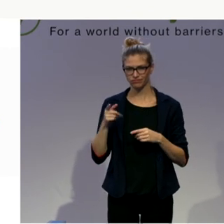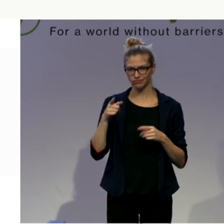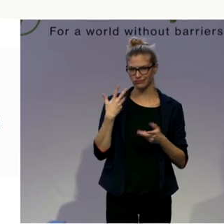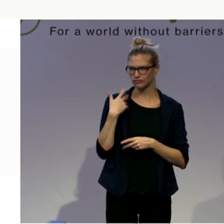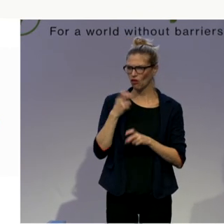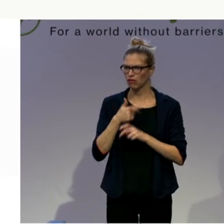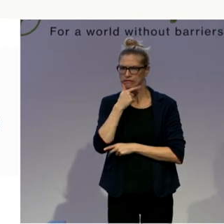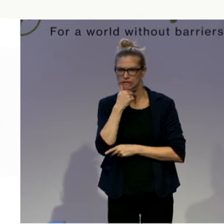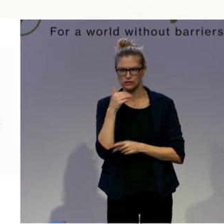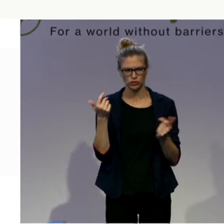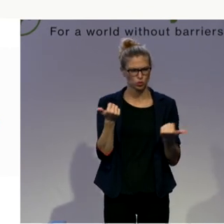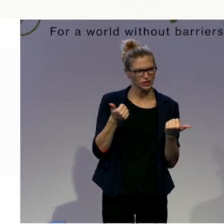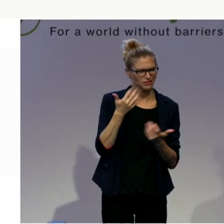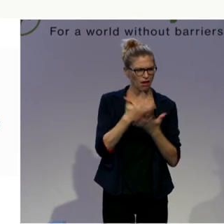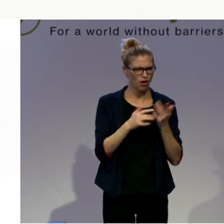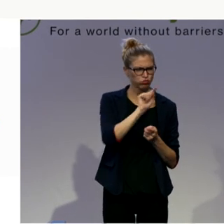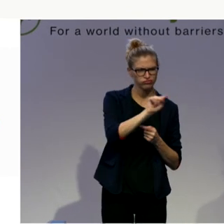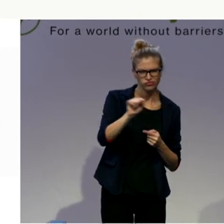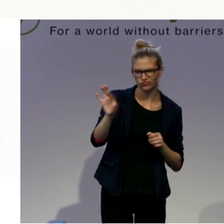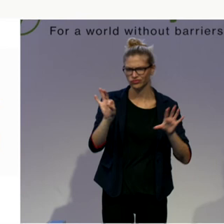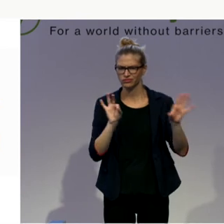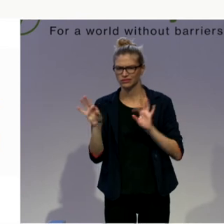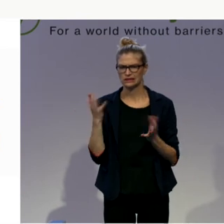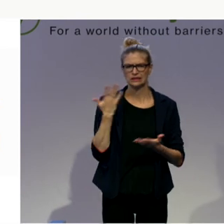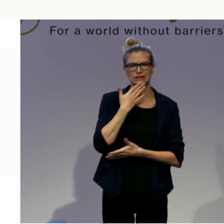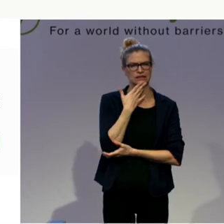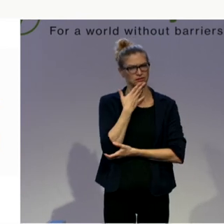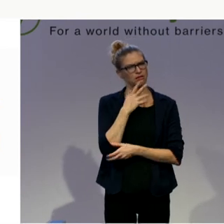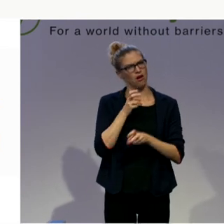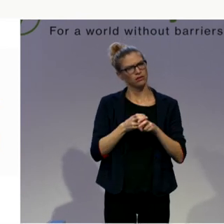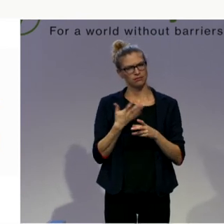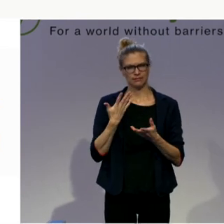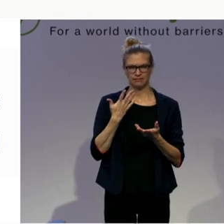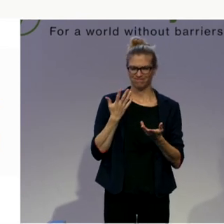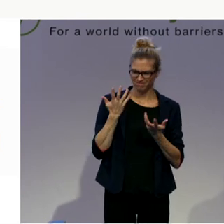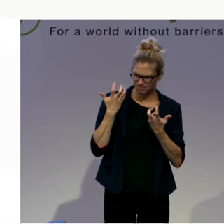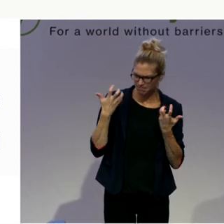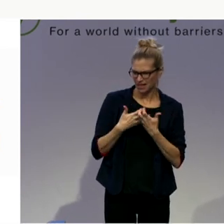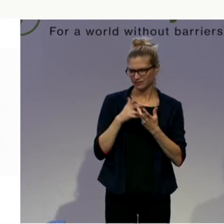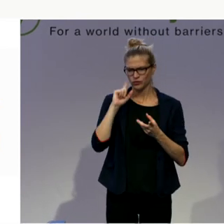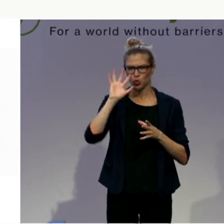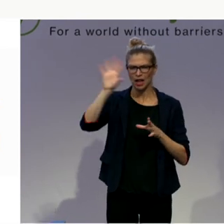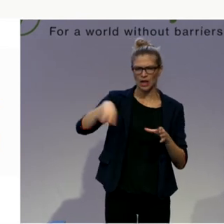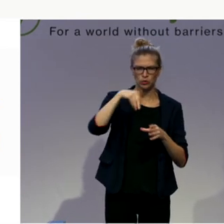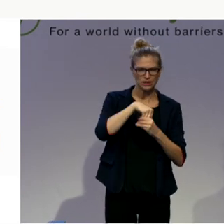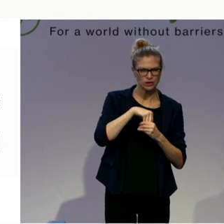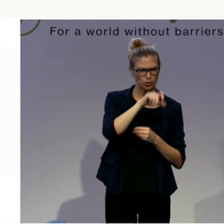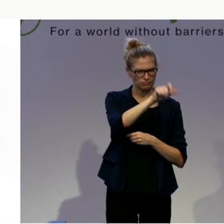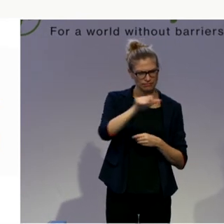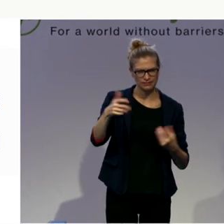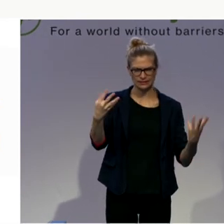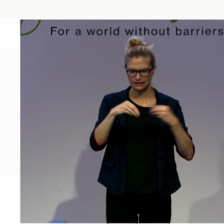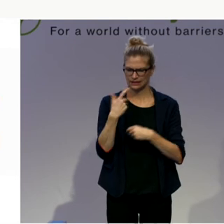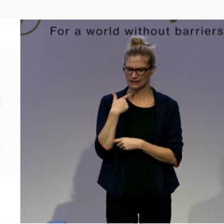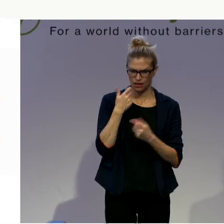use. And it just shows us how difficult to make real inclusion a reality. So this is how